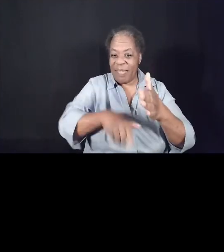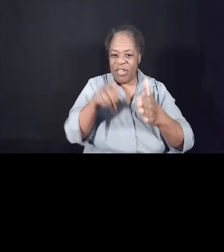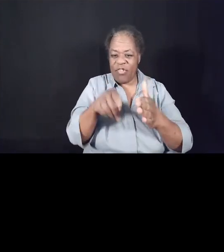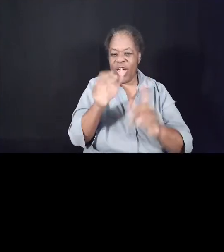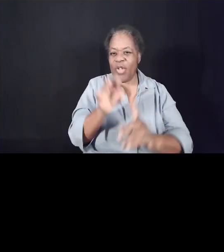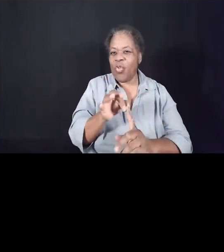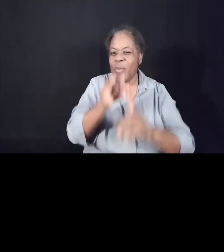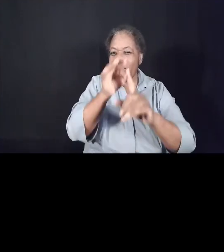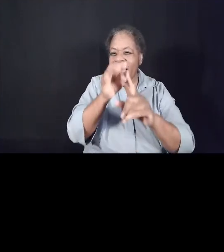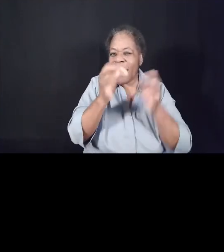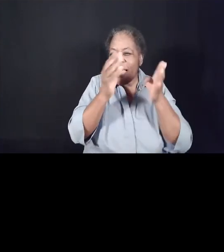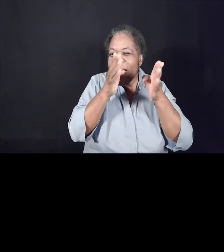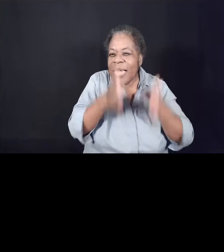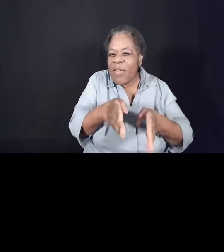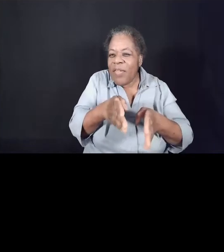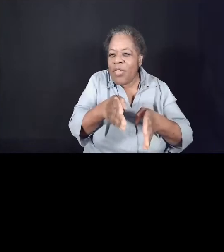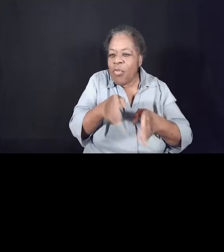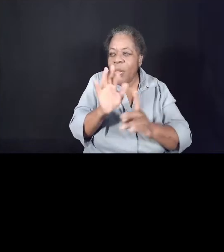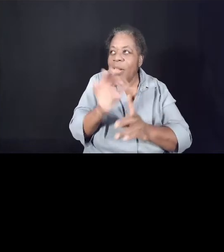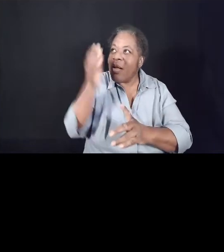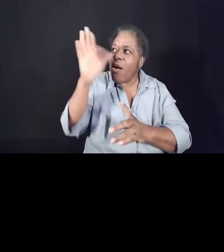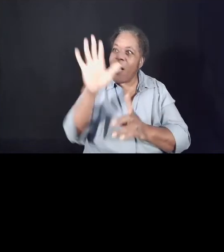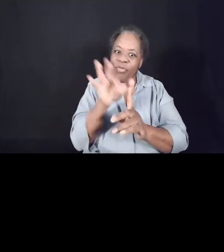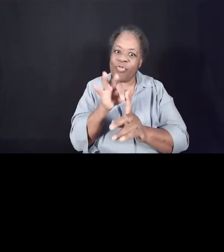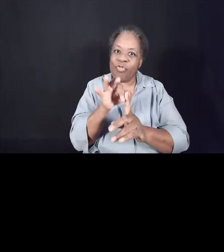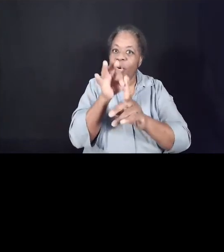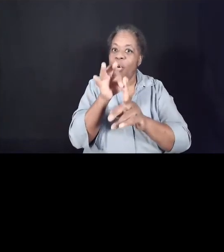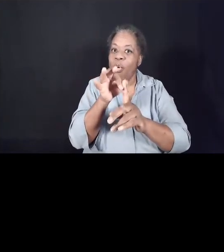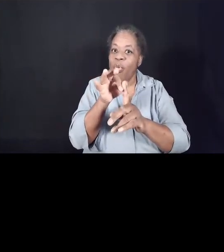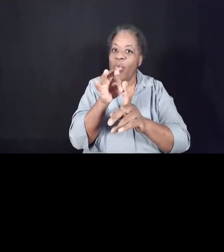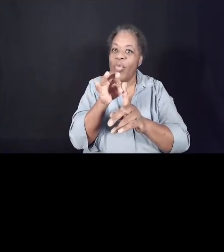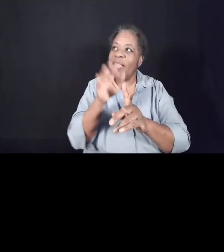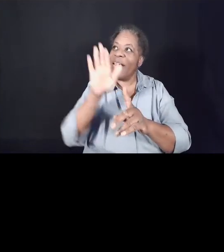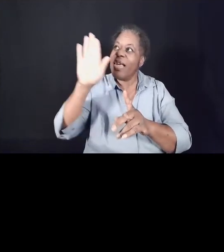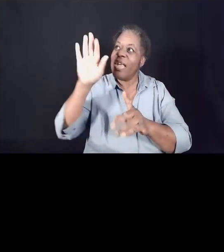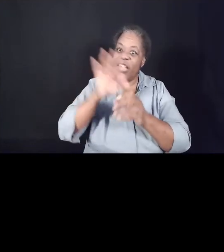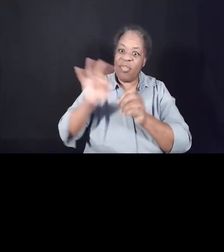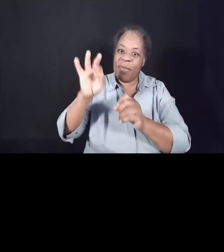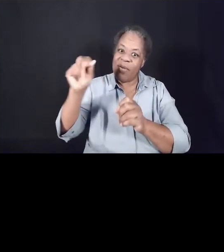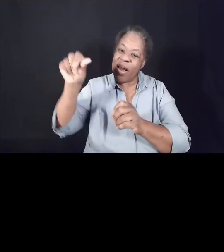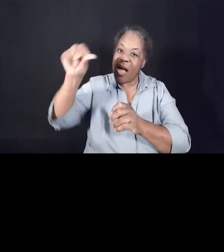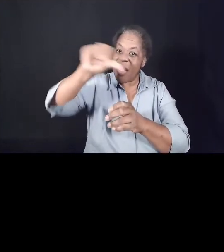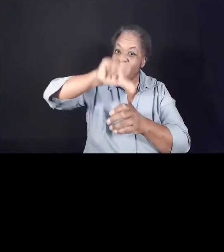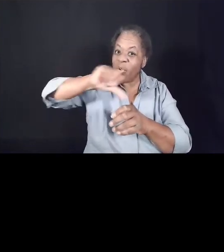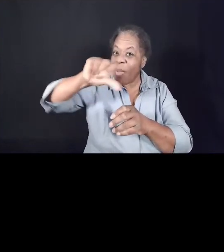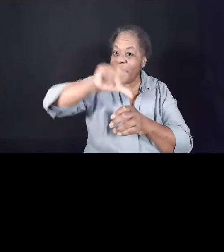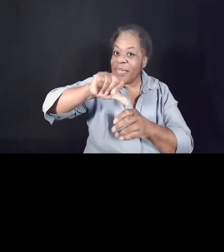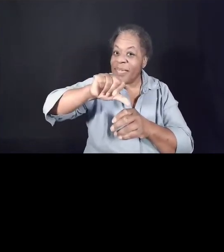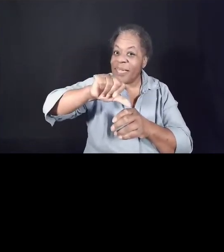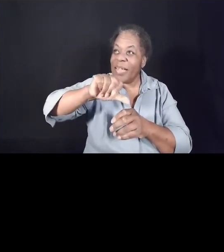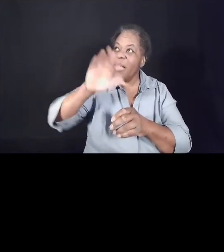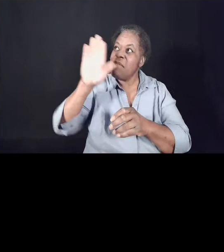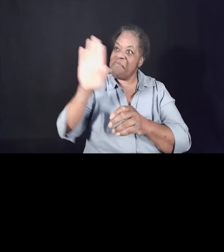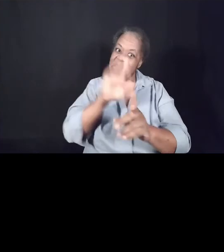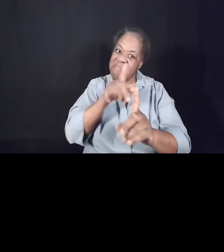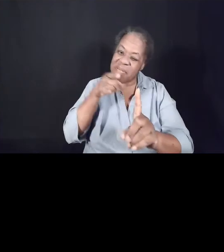chosen by God, anointed with the spirit of God, and on a mission from God.